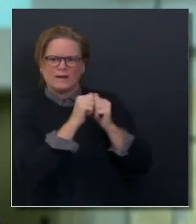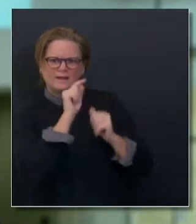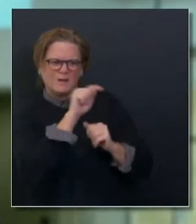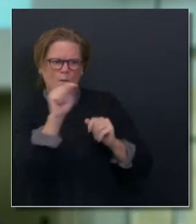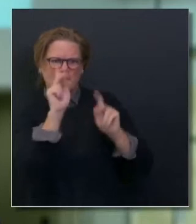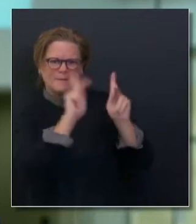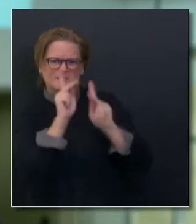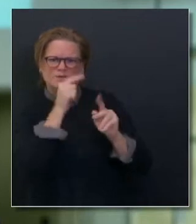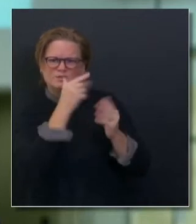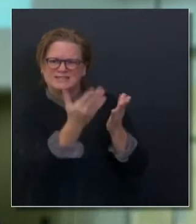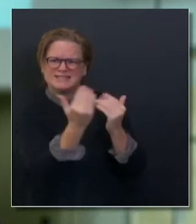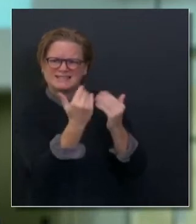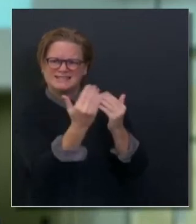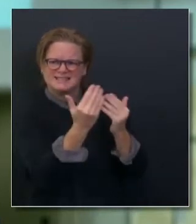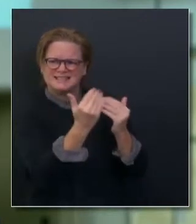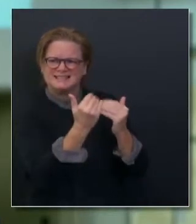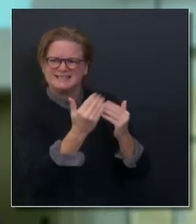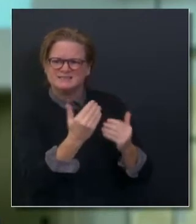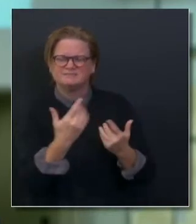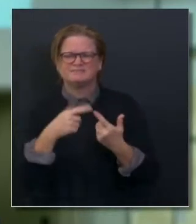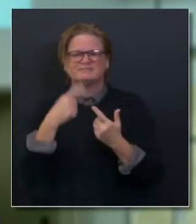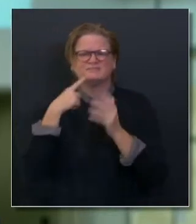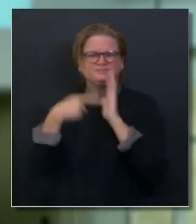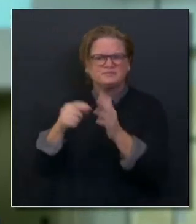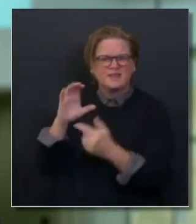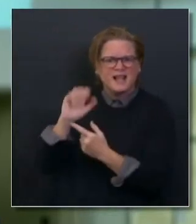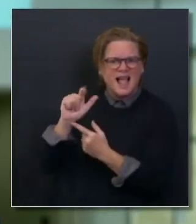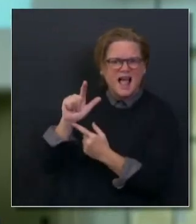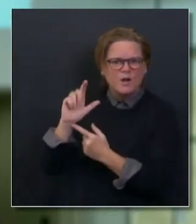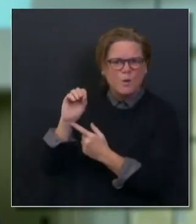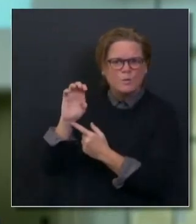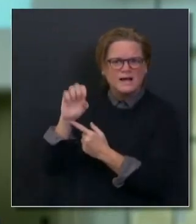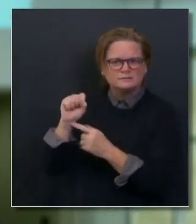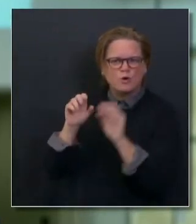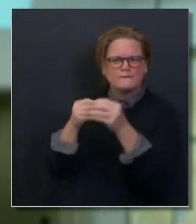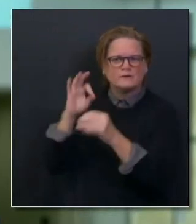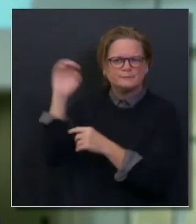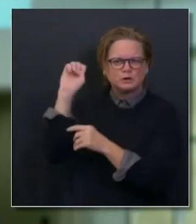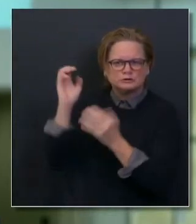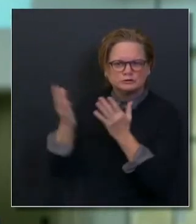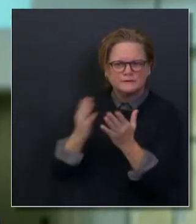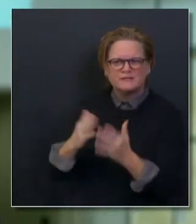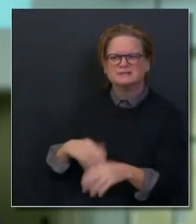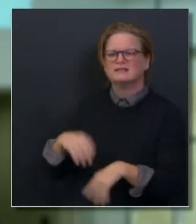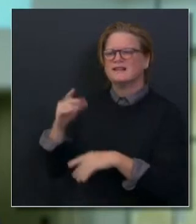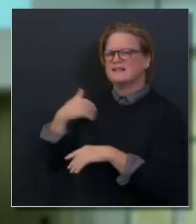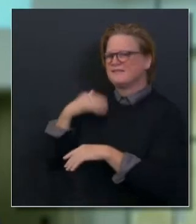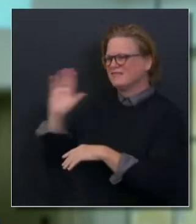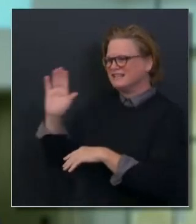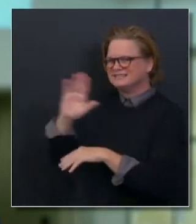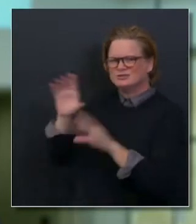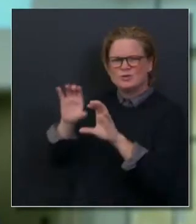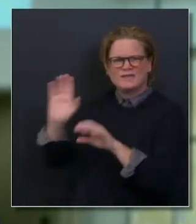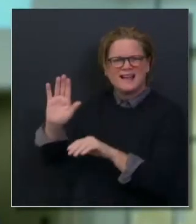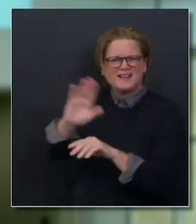Cal OES does and government operations here, another agency, they all have been working